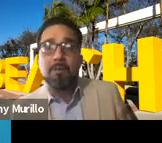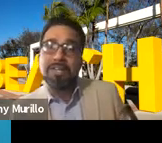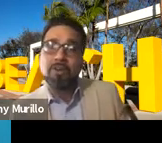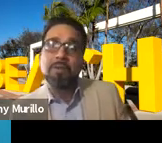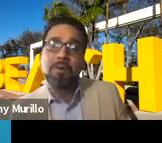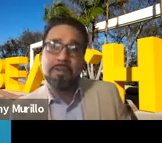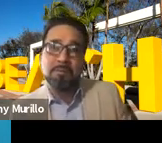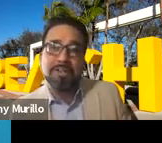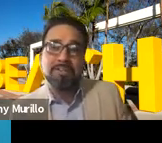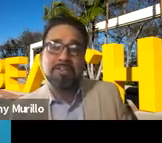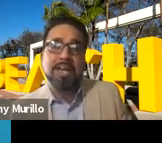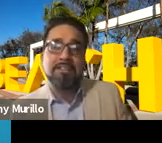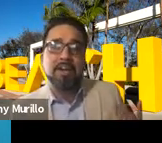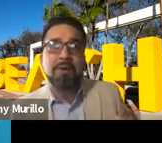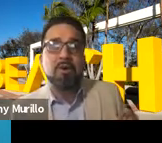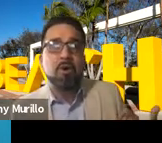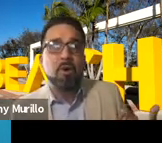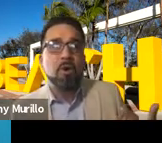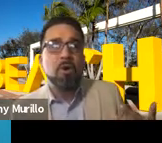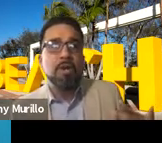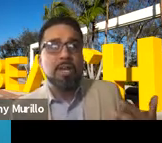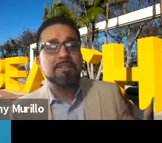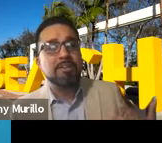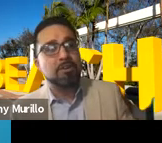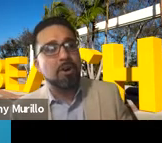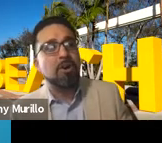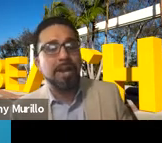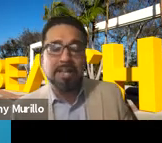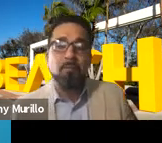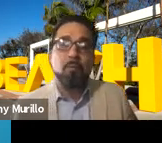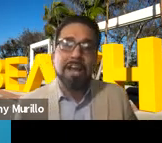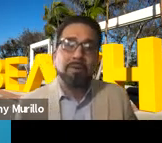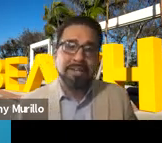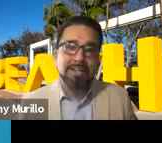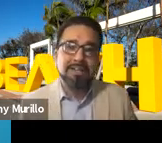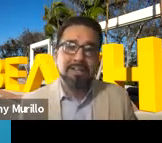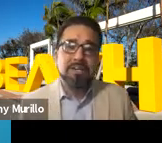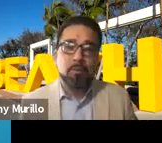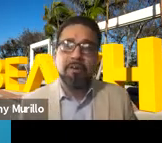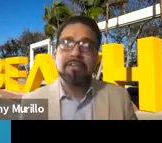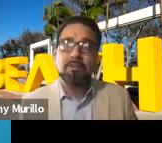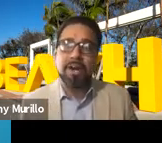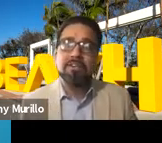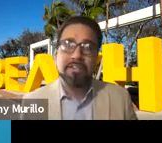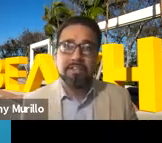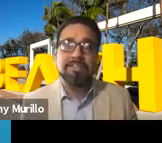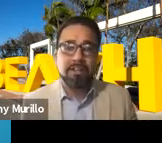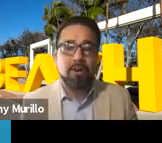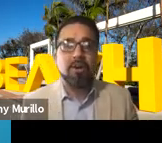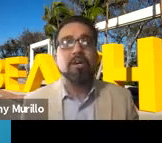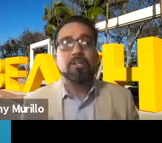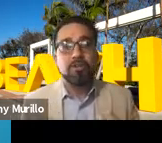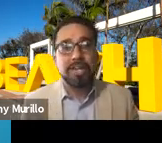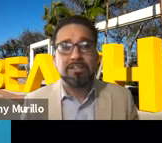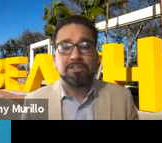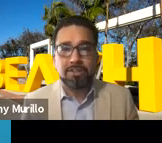And for me, when he told me he wanted to be a brain surgeon, I thought about him stealing a car, right? Him wiring, wiring these wires inside a